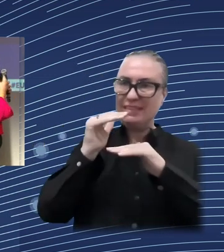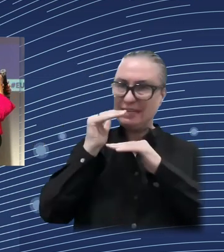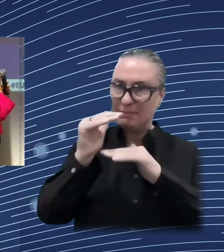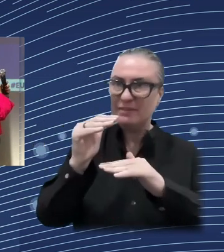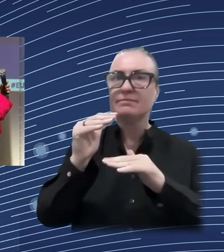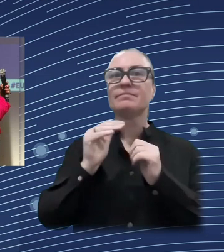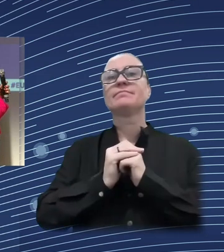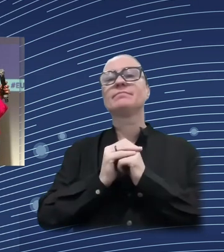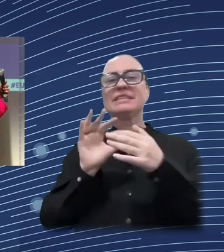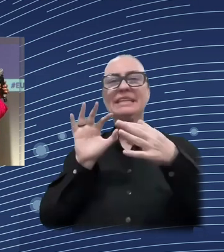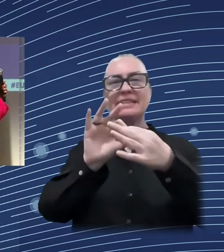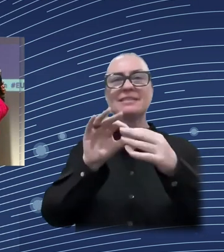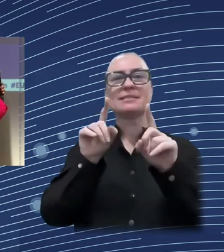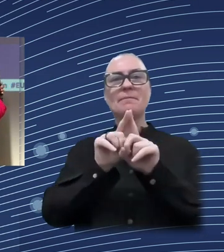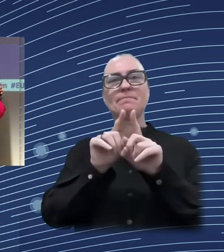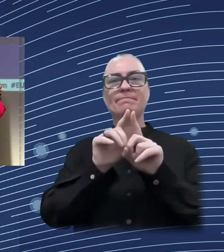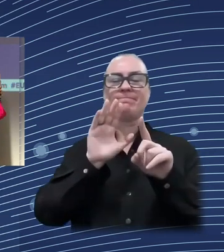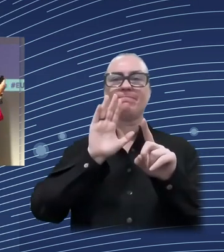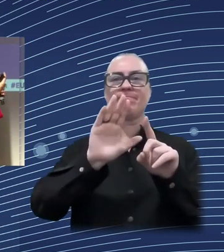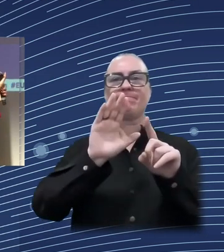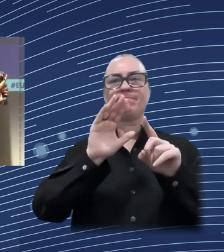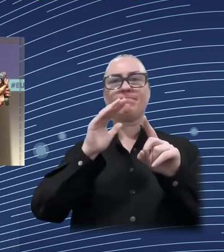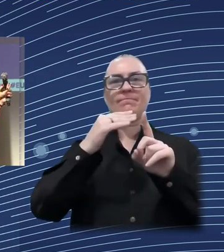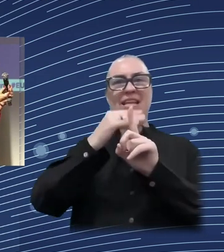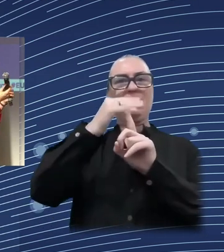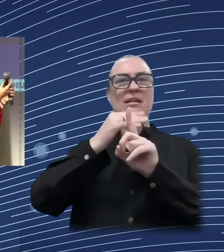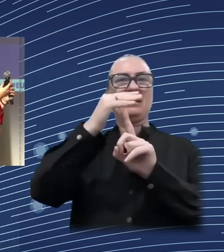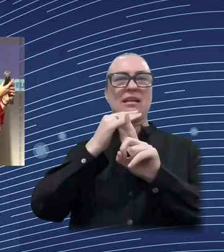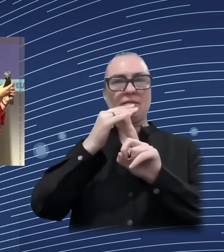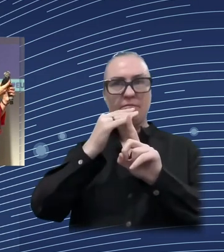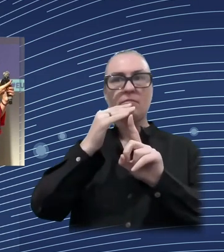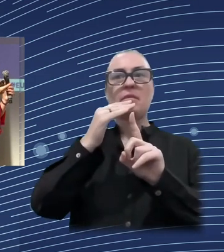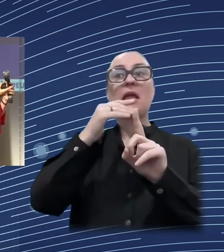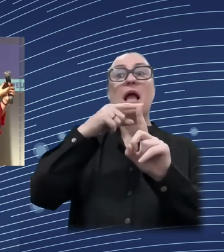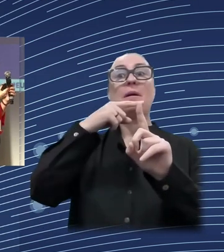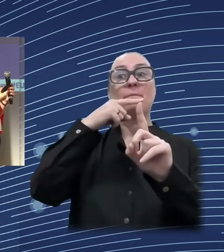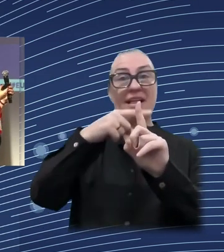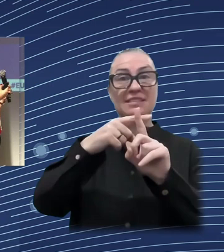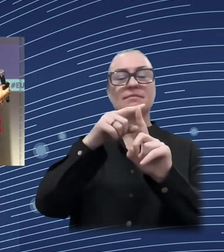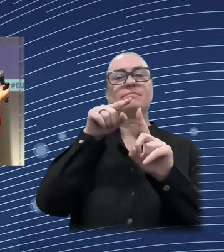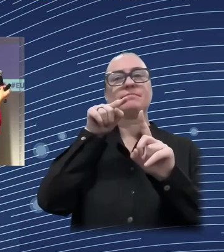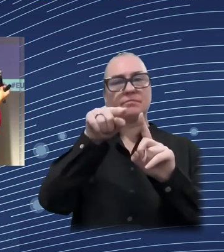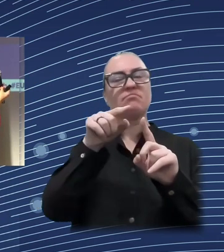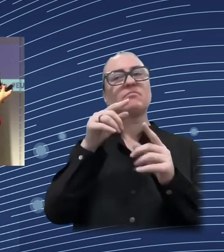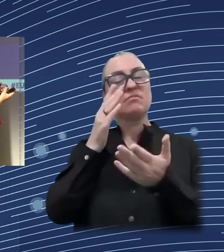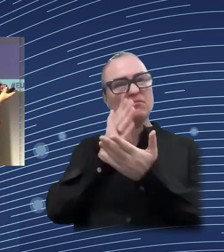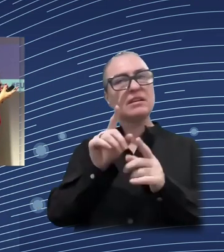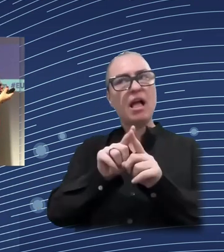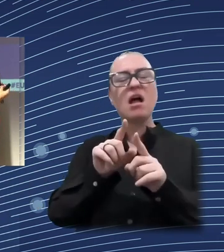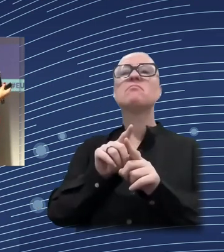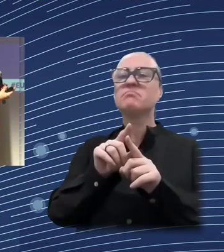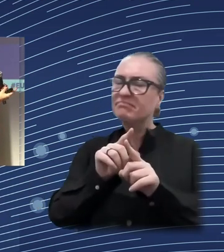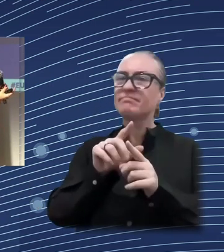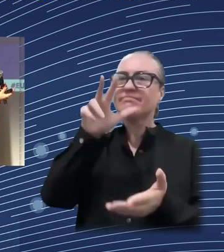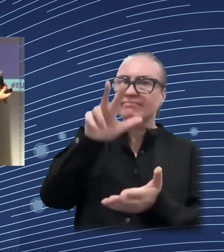the fact that the economy was able to deal pretty well with the digital transformation.